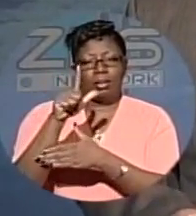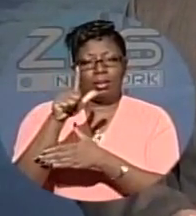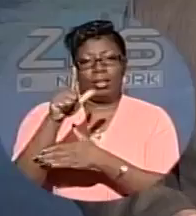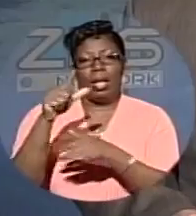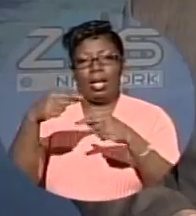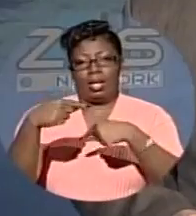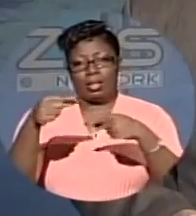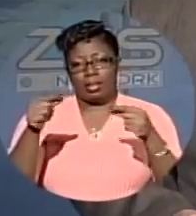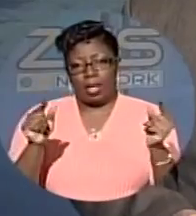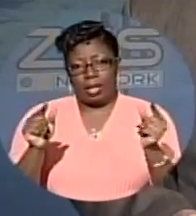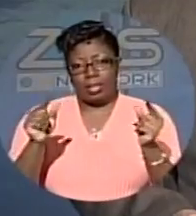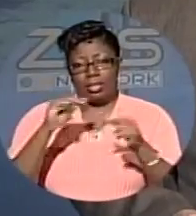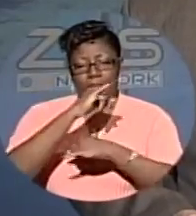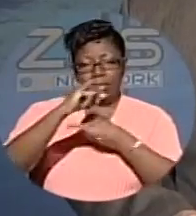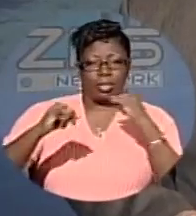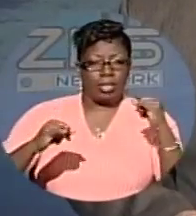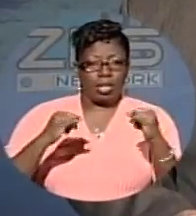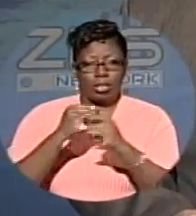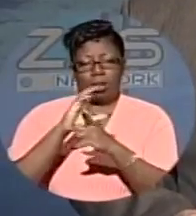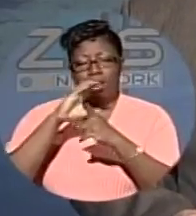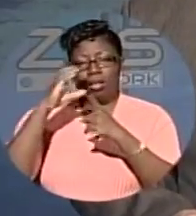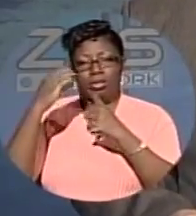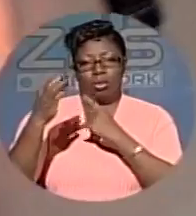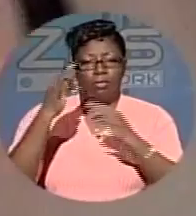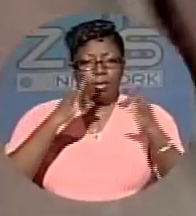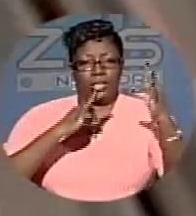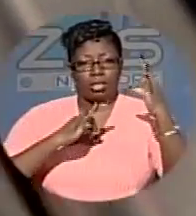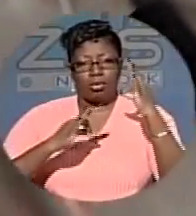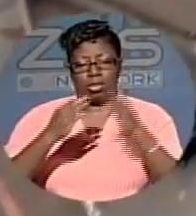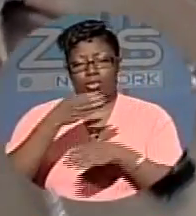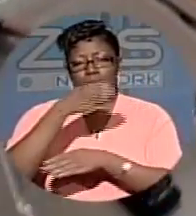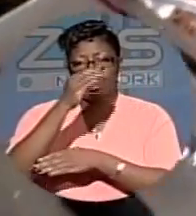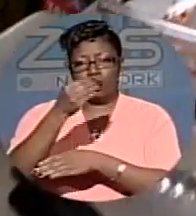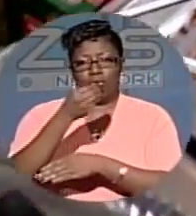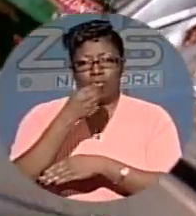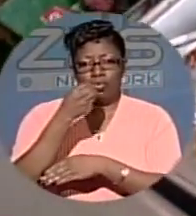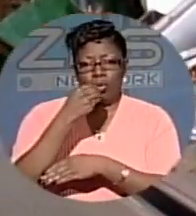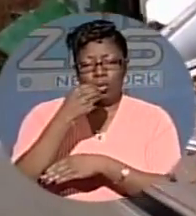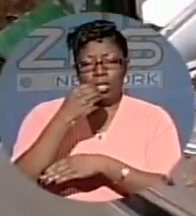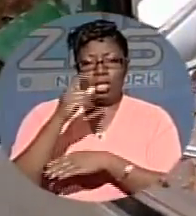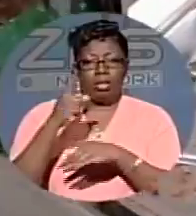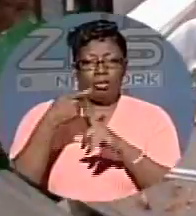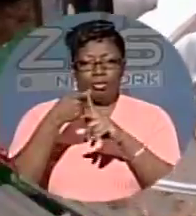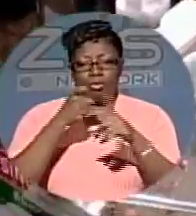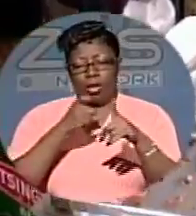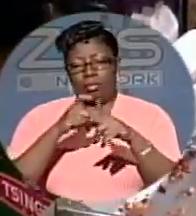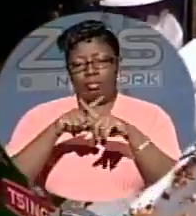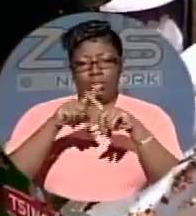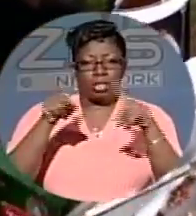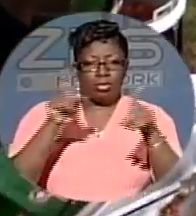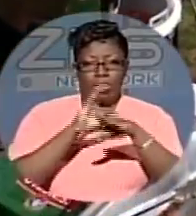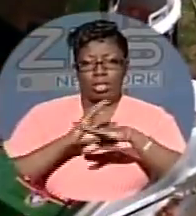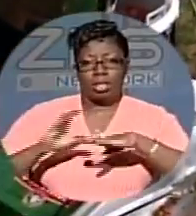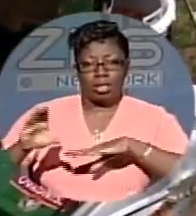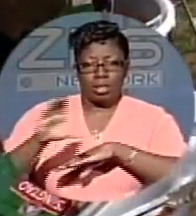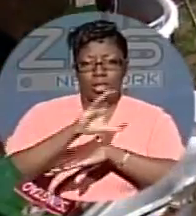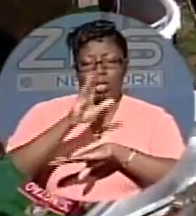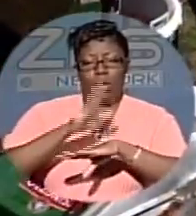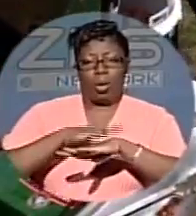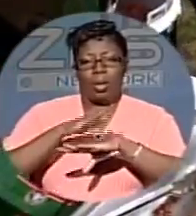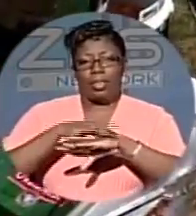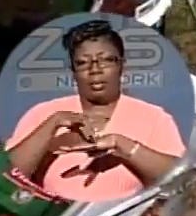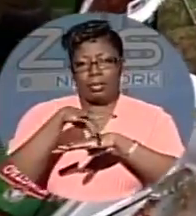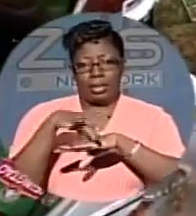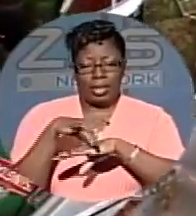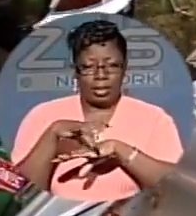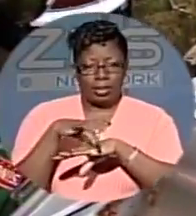International Cultural Festival. The festival features drinks, food and cuisine from virtually every continent on the planet. More than